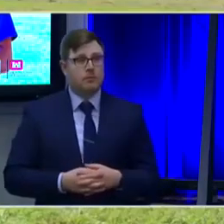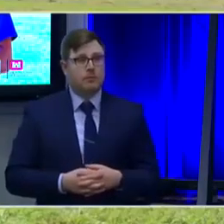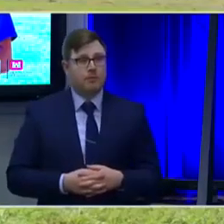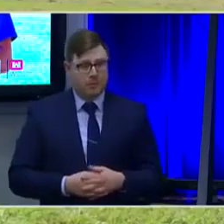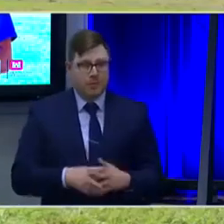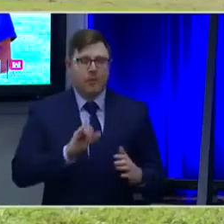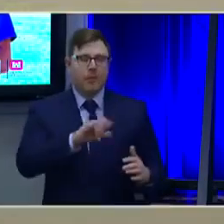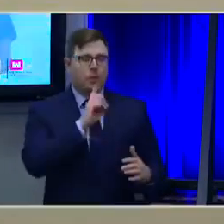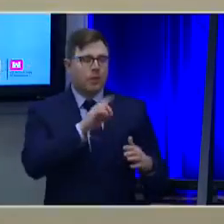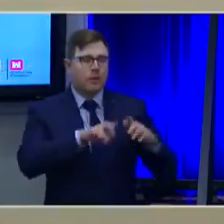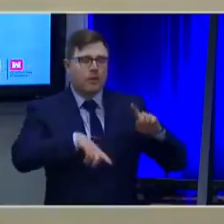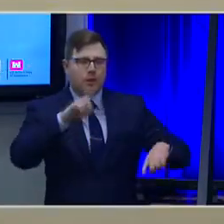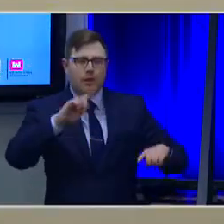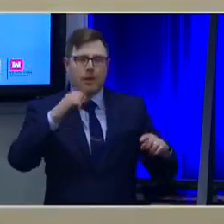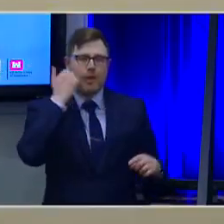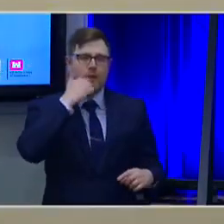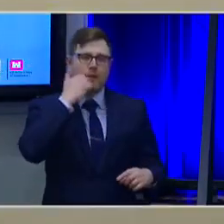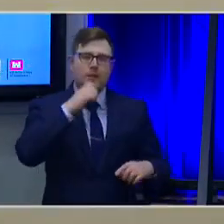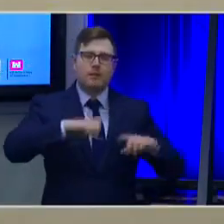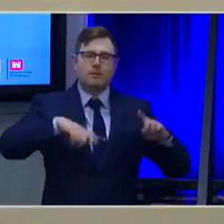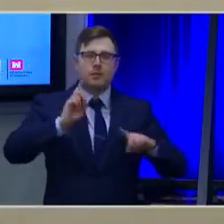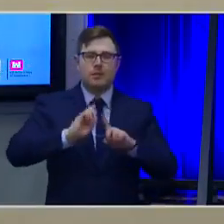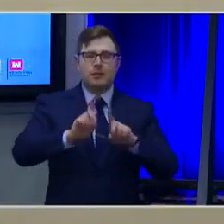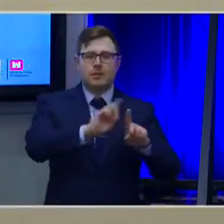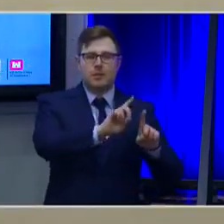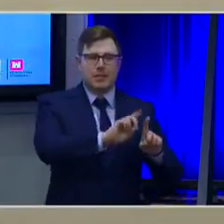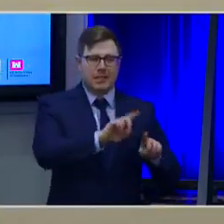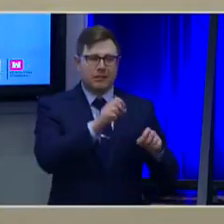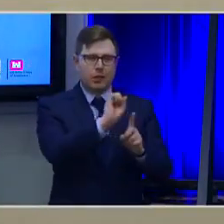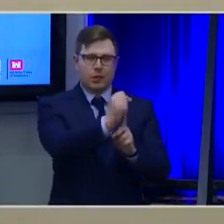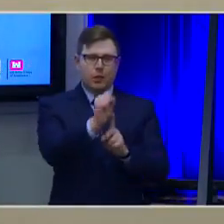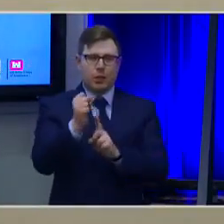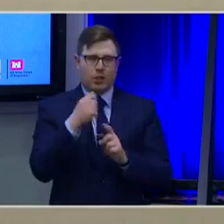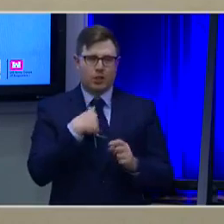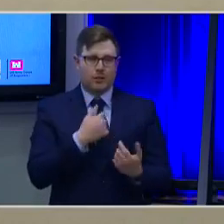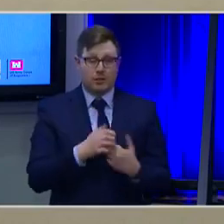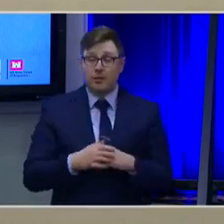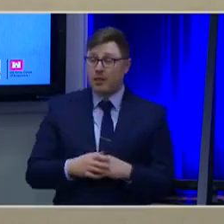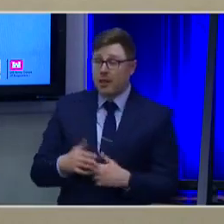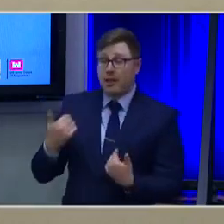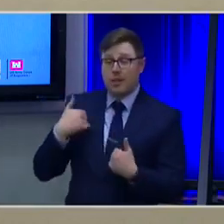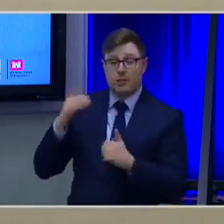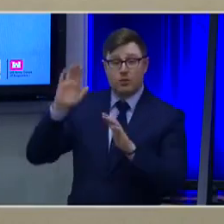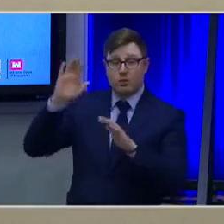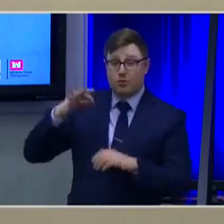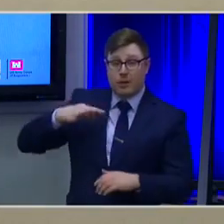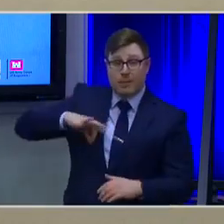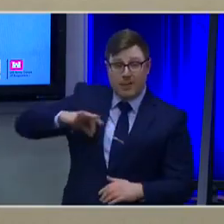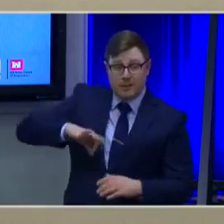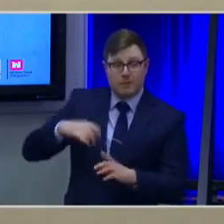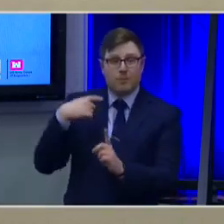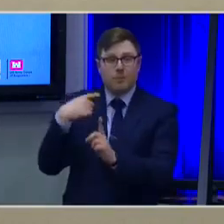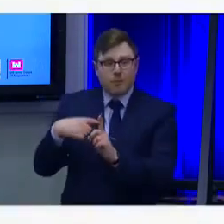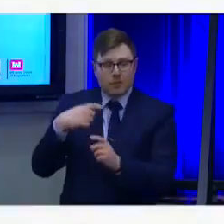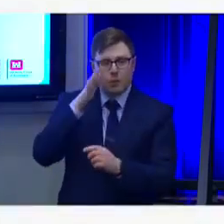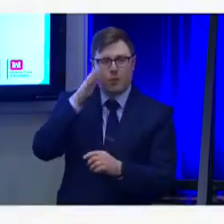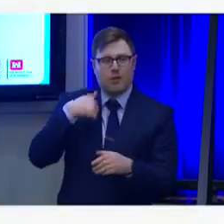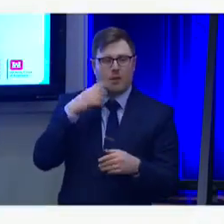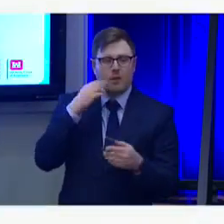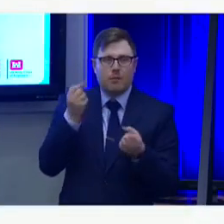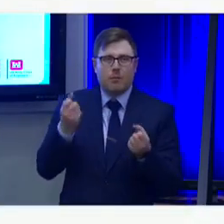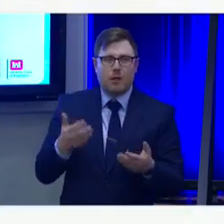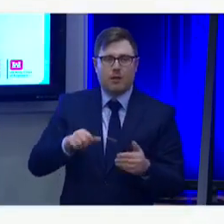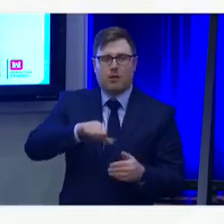to do on a daily basis. The organization is going to offer you incredible benefits, and it's also going to offer you incredible opportunities to give back.